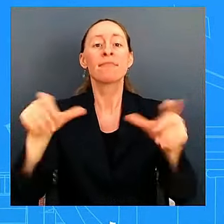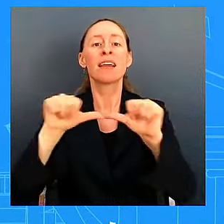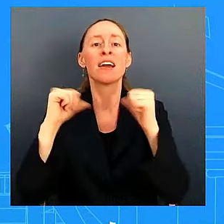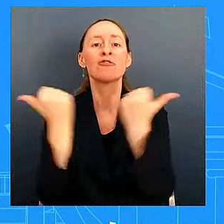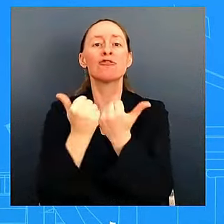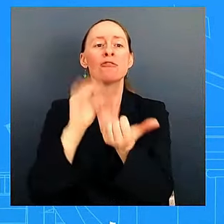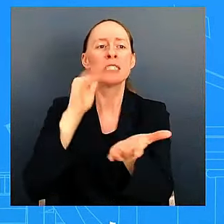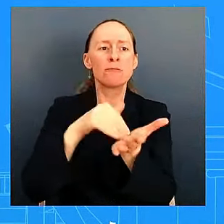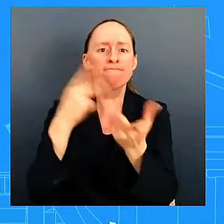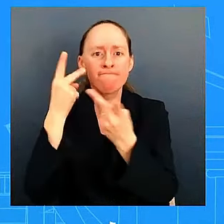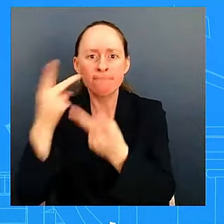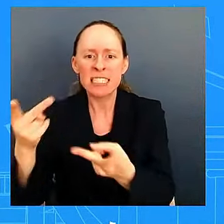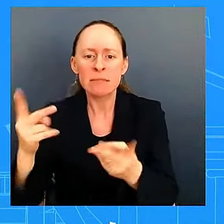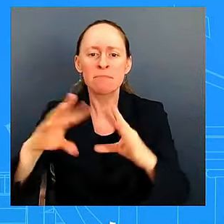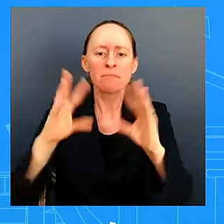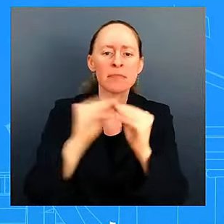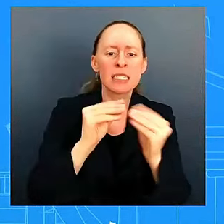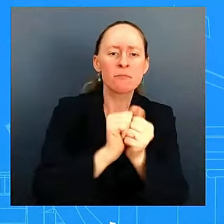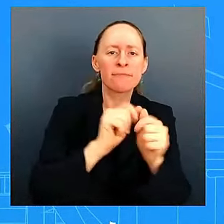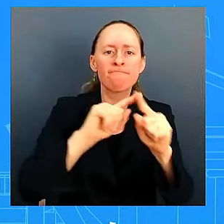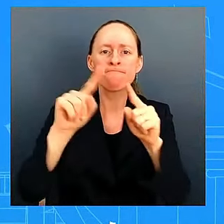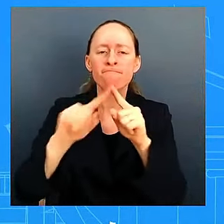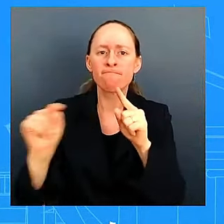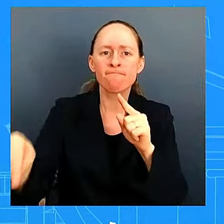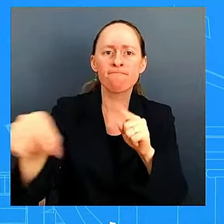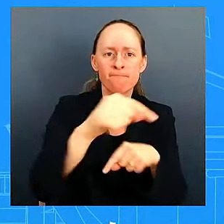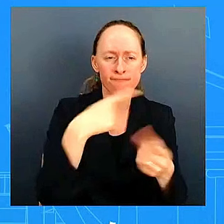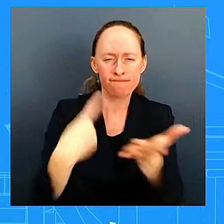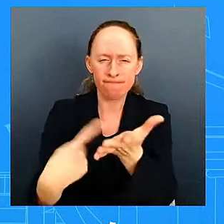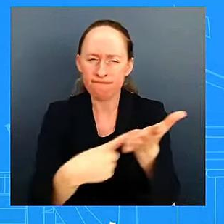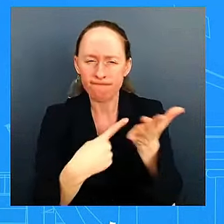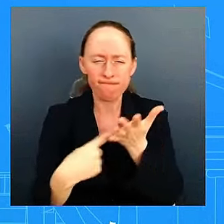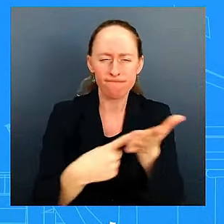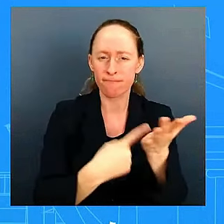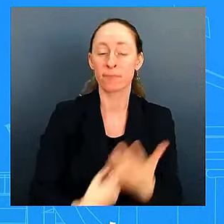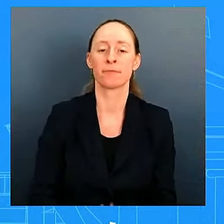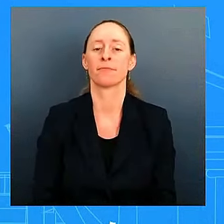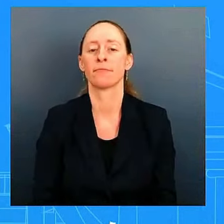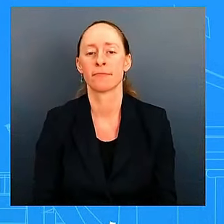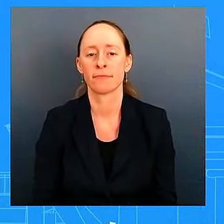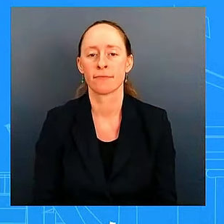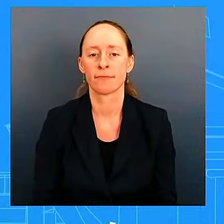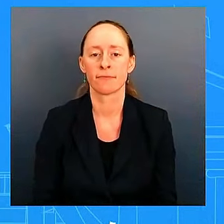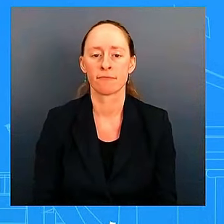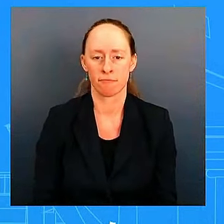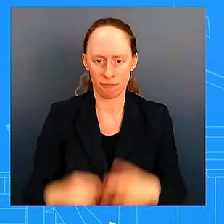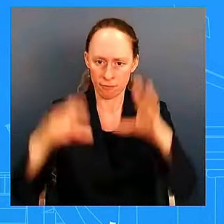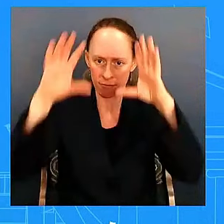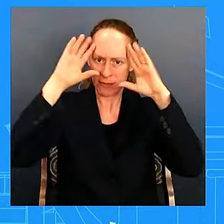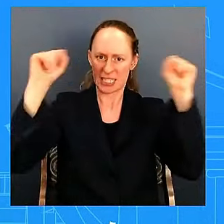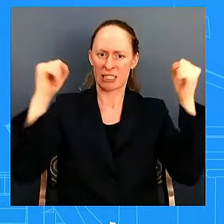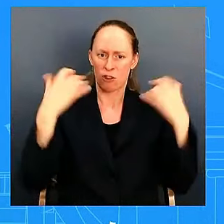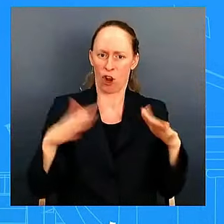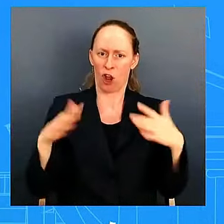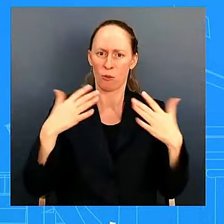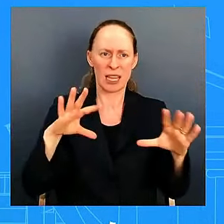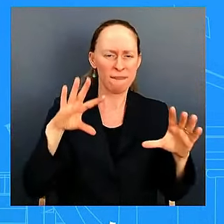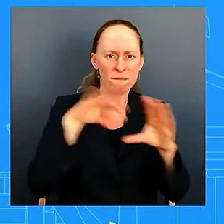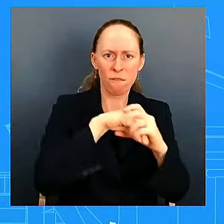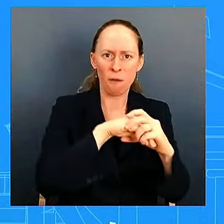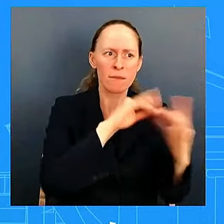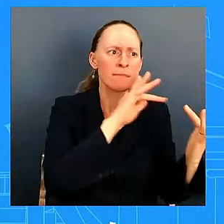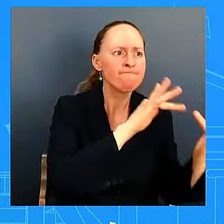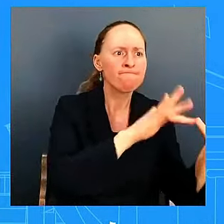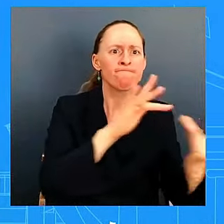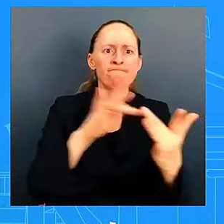the president is continuing continuing to have these conversations with folks on the ground elected officials on the ground to make sure that they have what they